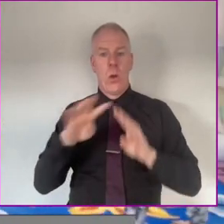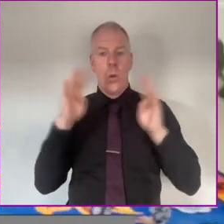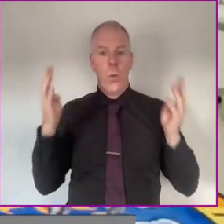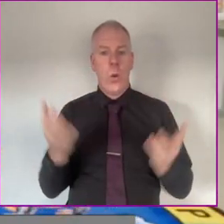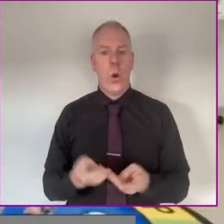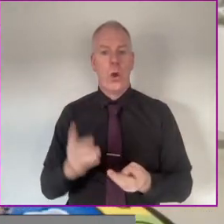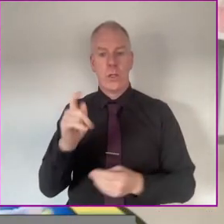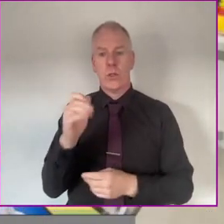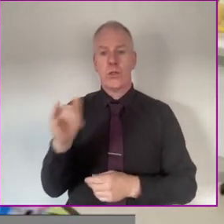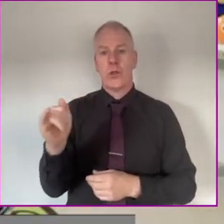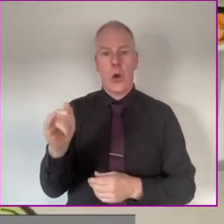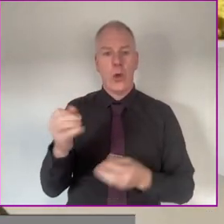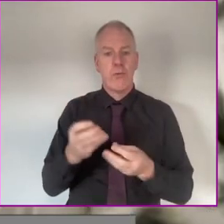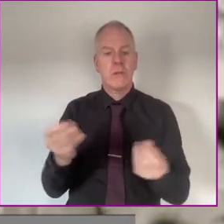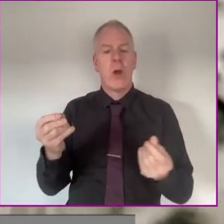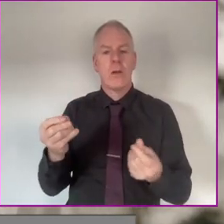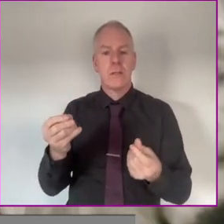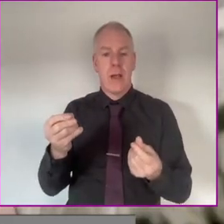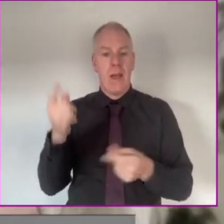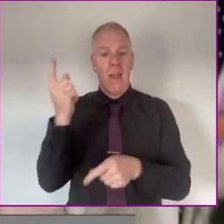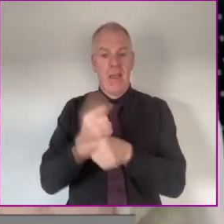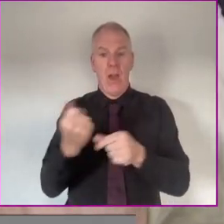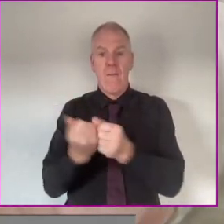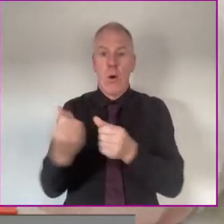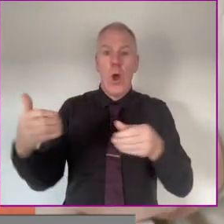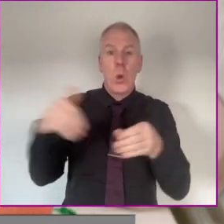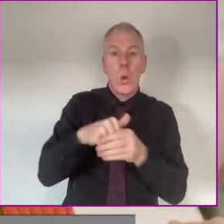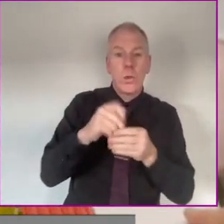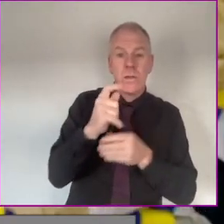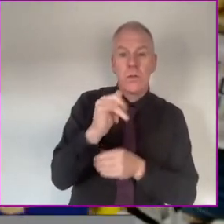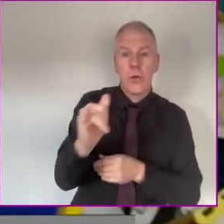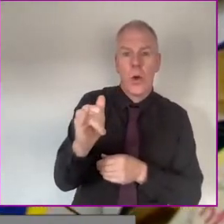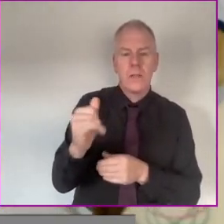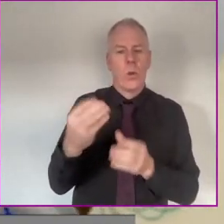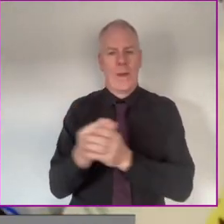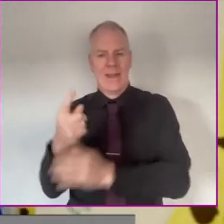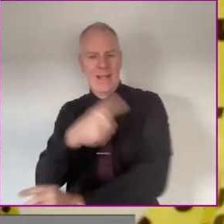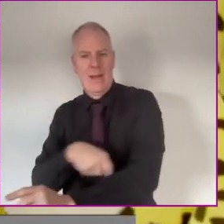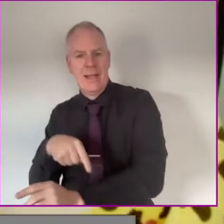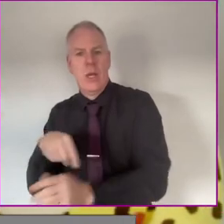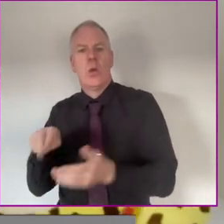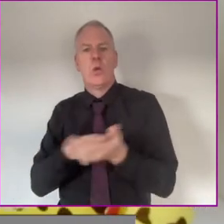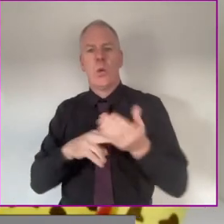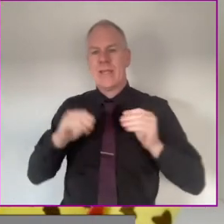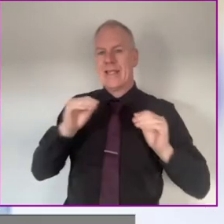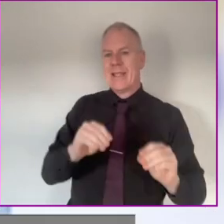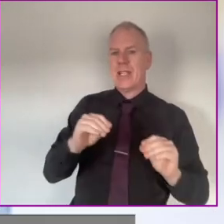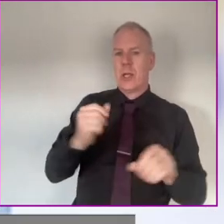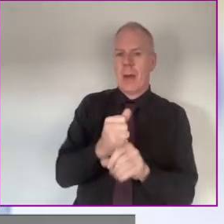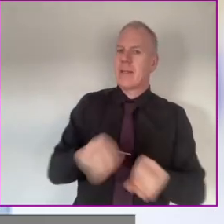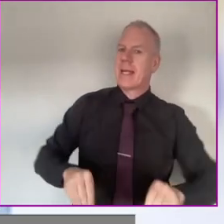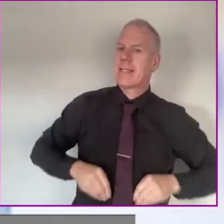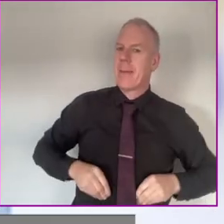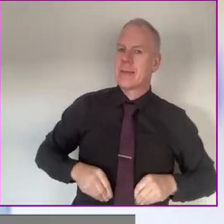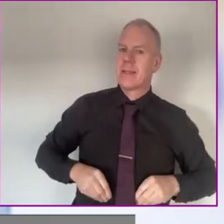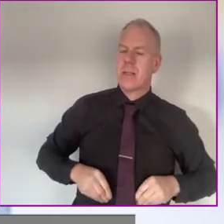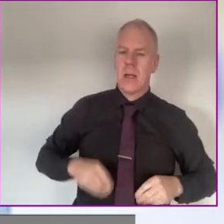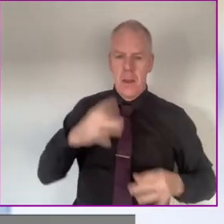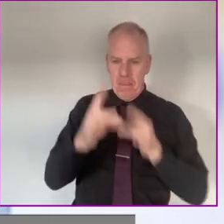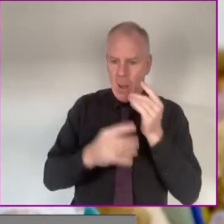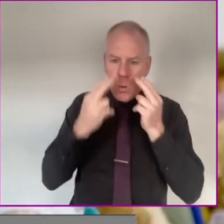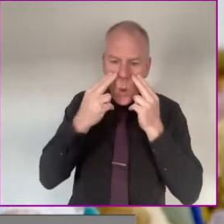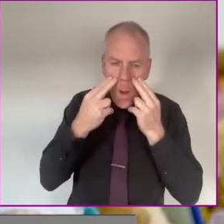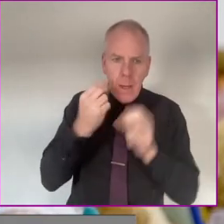Toy Resource is an educational tool comprising of a collection of inclusive toys with disabilities, used to teach children acceptance,